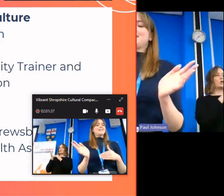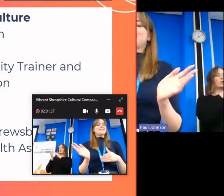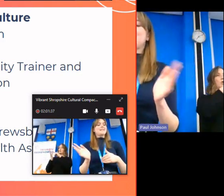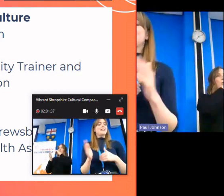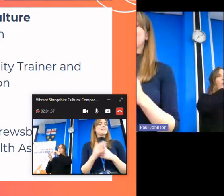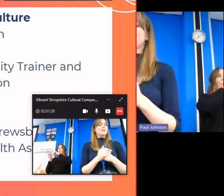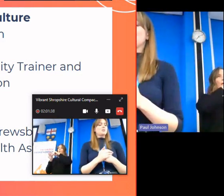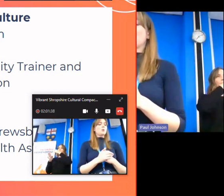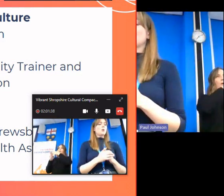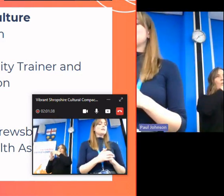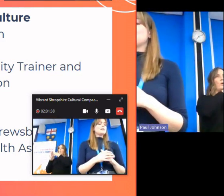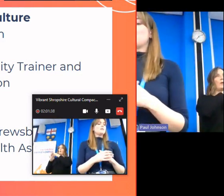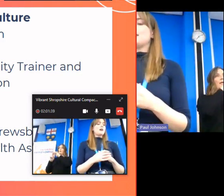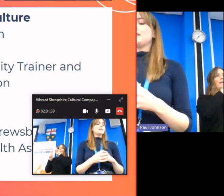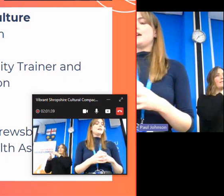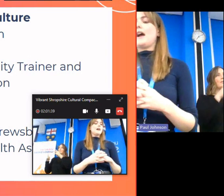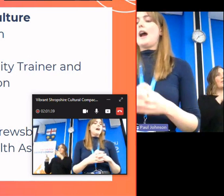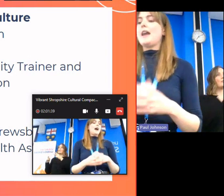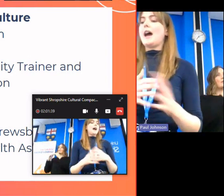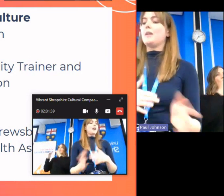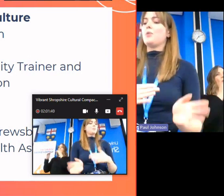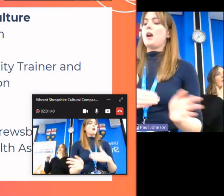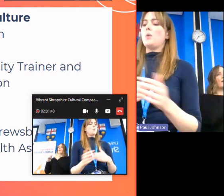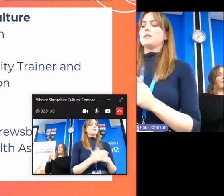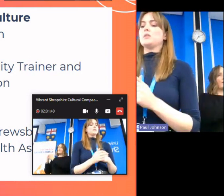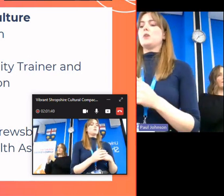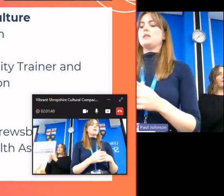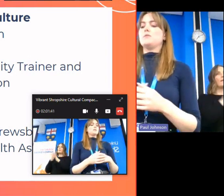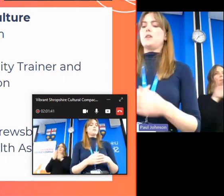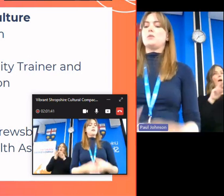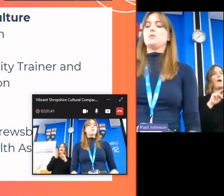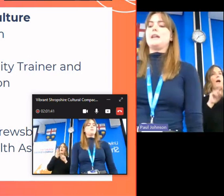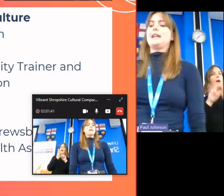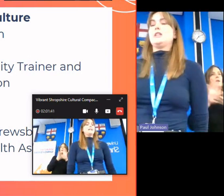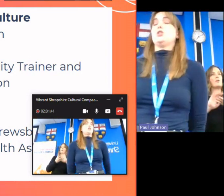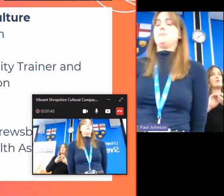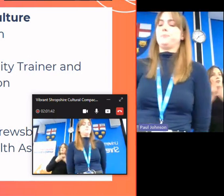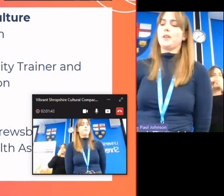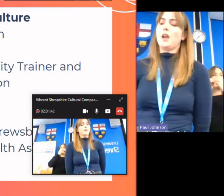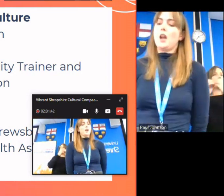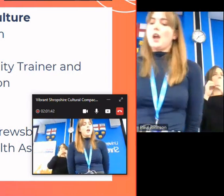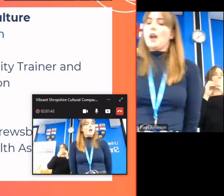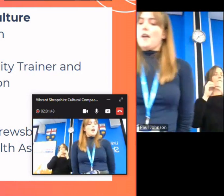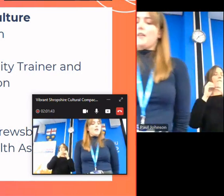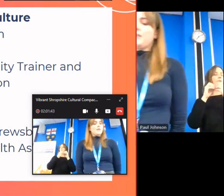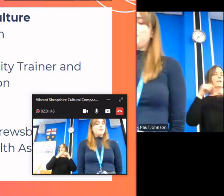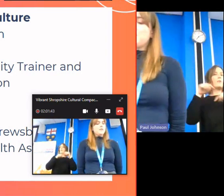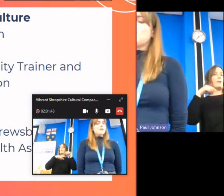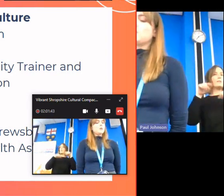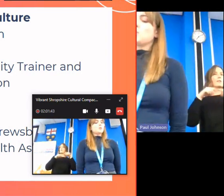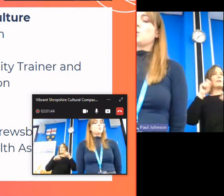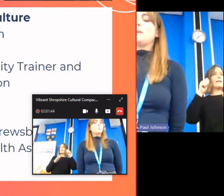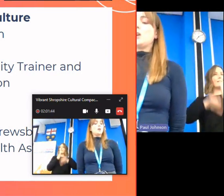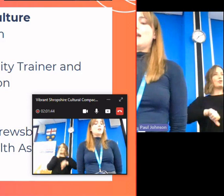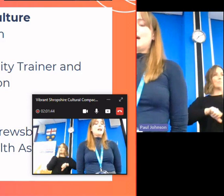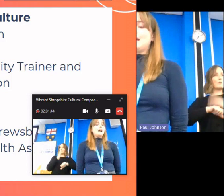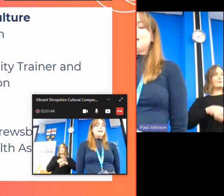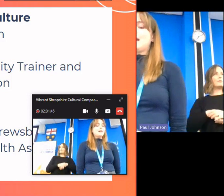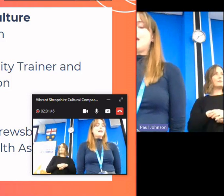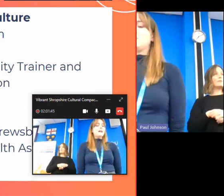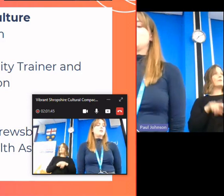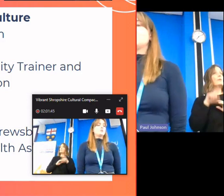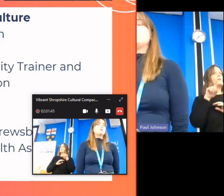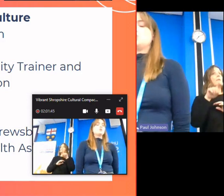works as an international equality advisor and hannah prior works as creative director of ignition this workshop will be